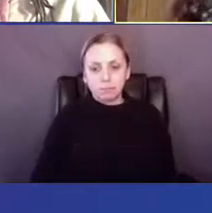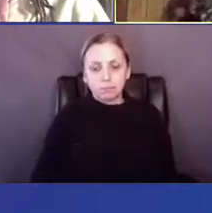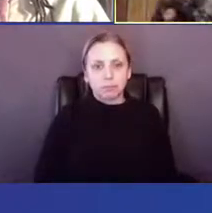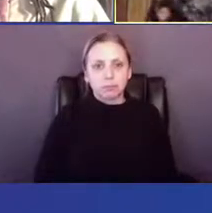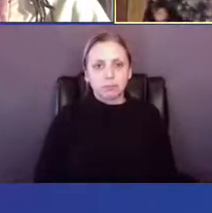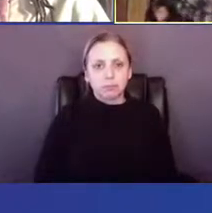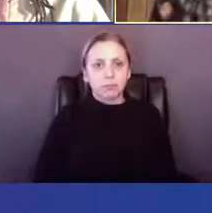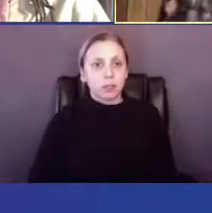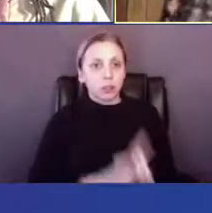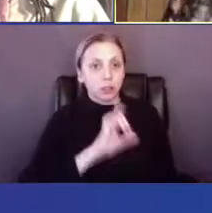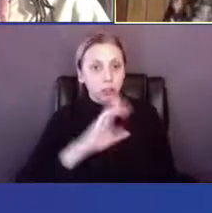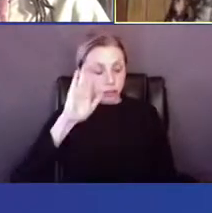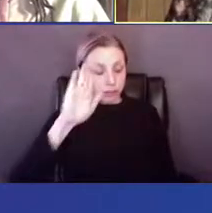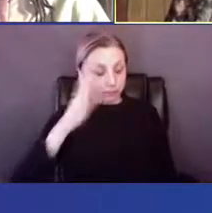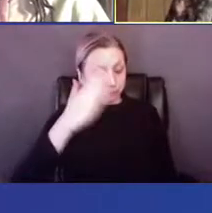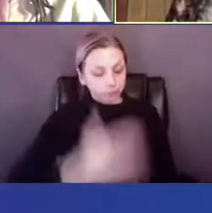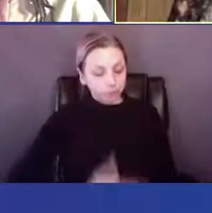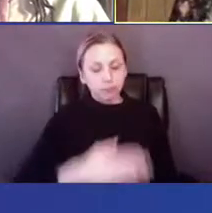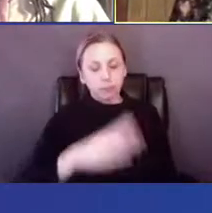Sure. Hi, this is Benedict.